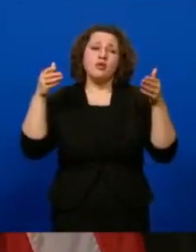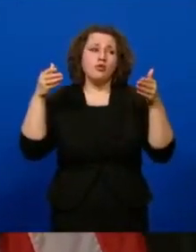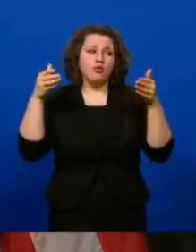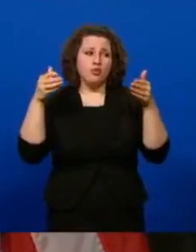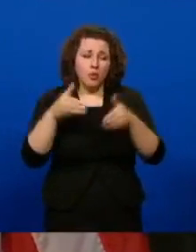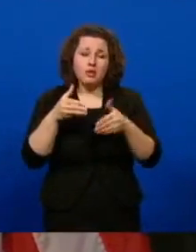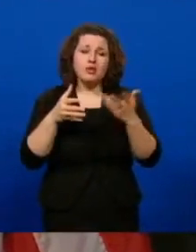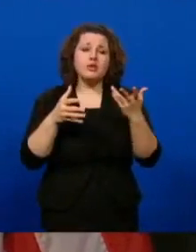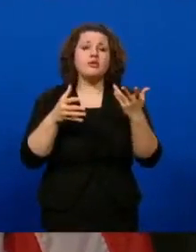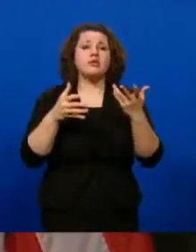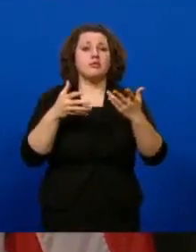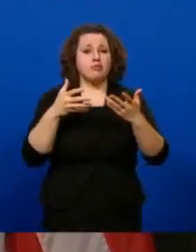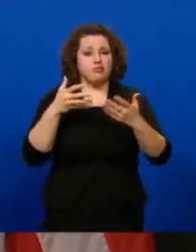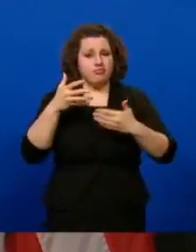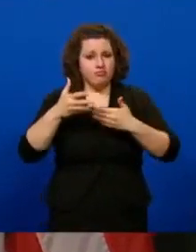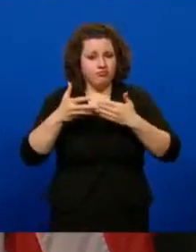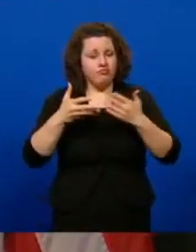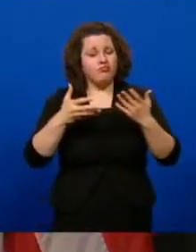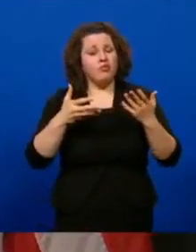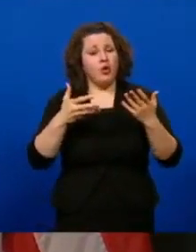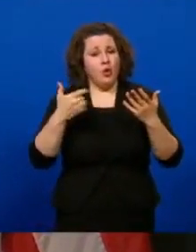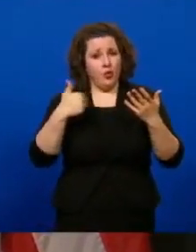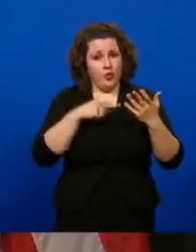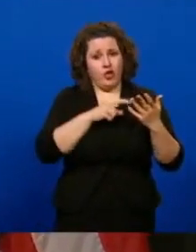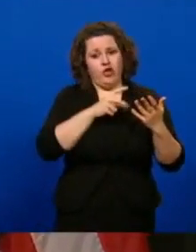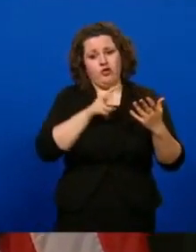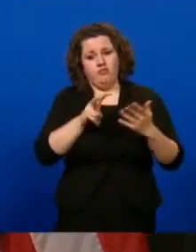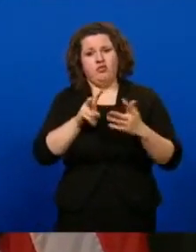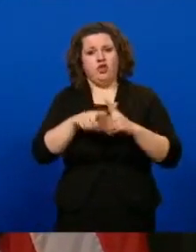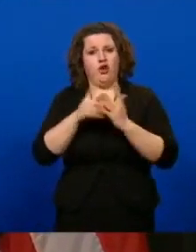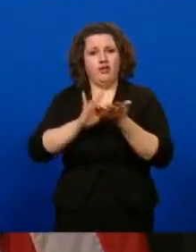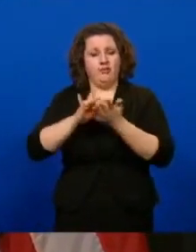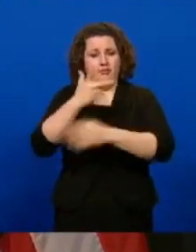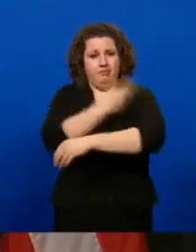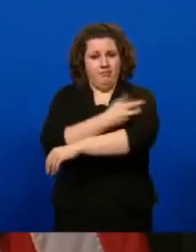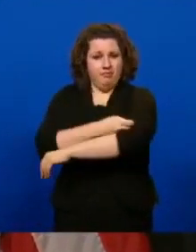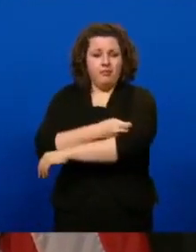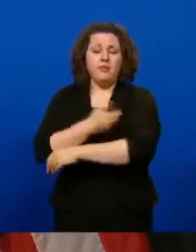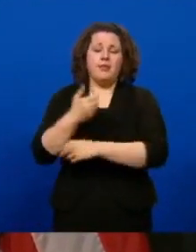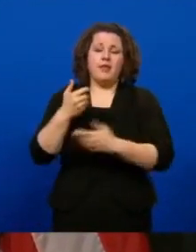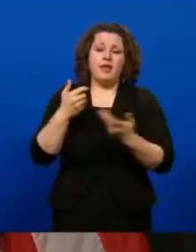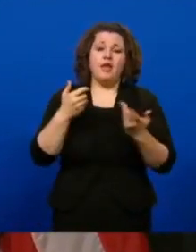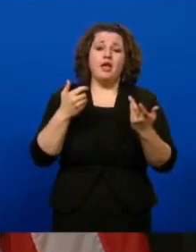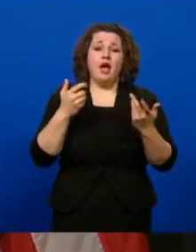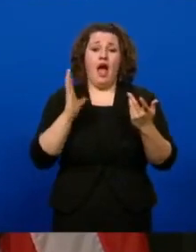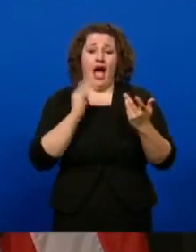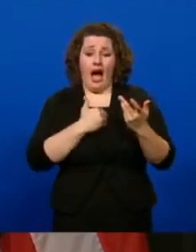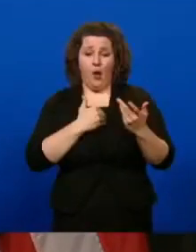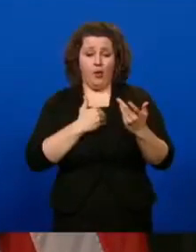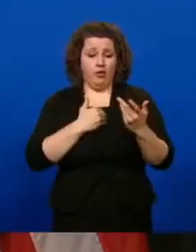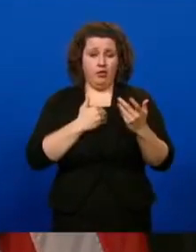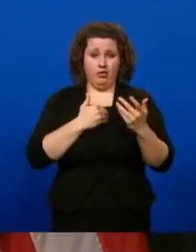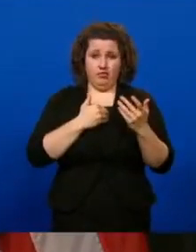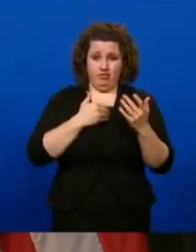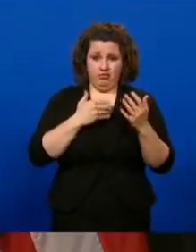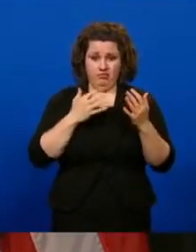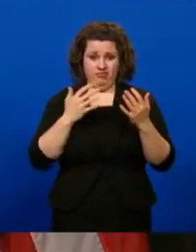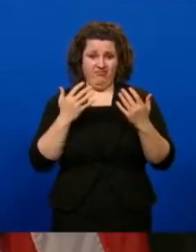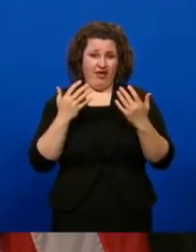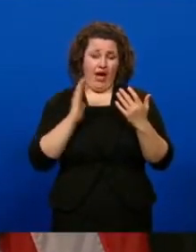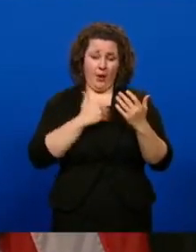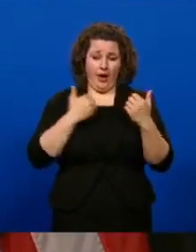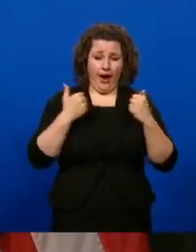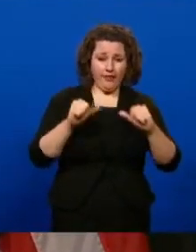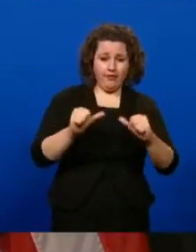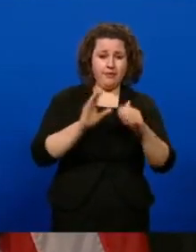the shift and what we're looking on, looking at, and what we've based a lot of our mitigation efforts on